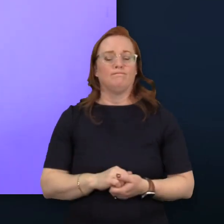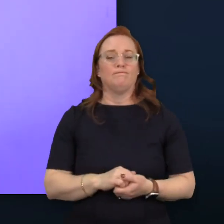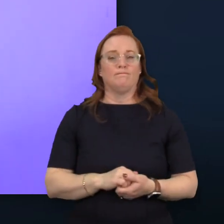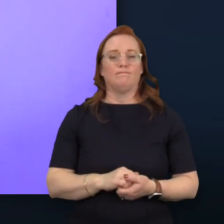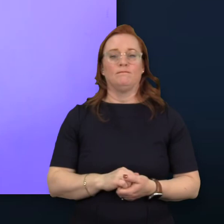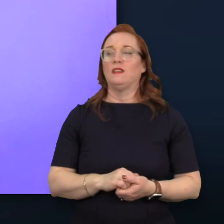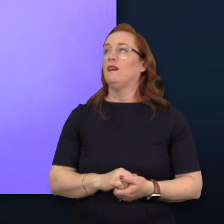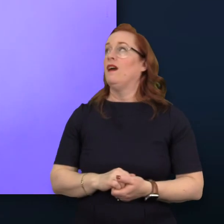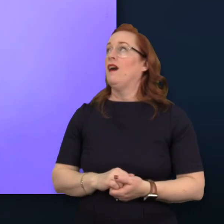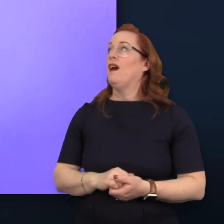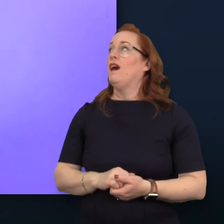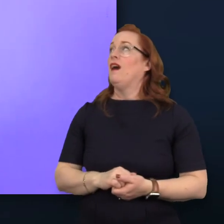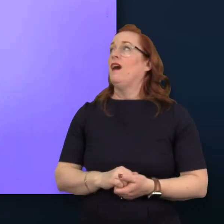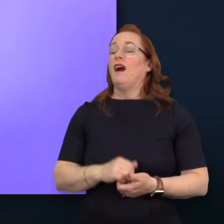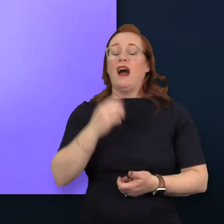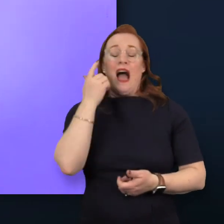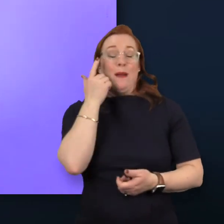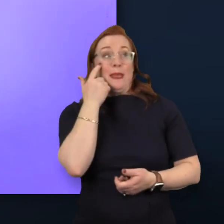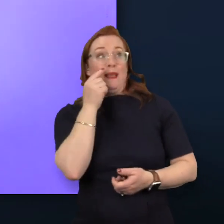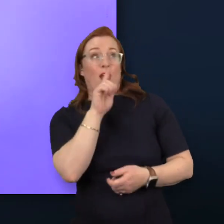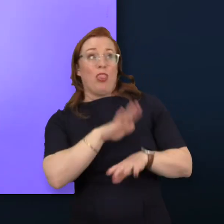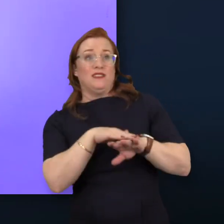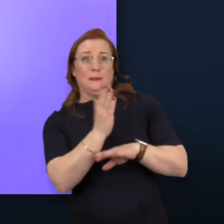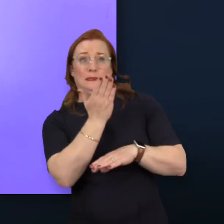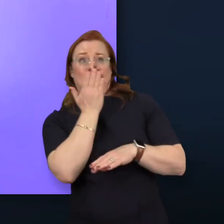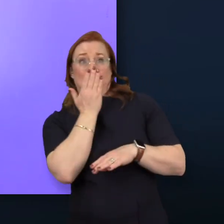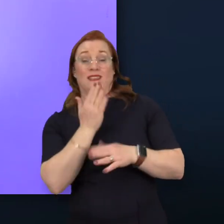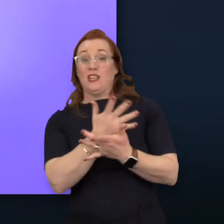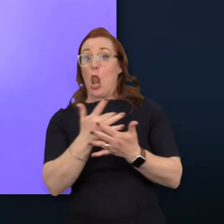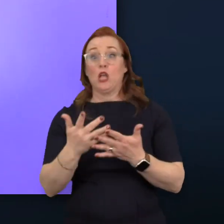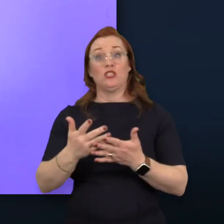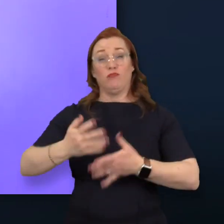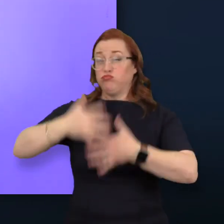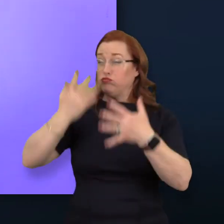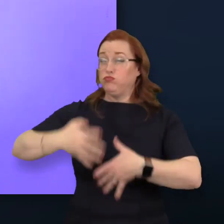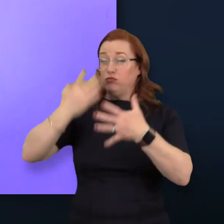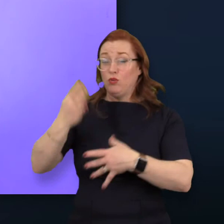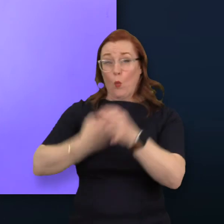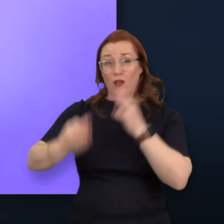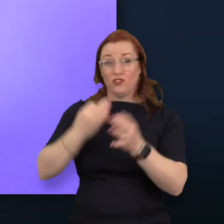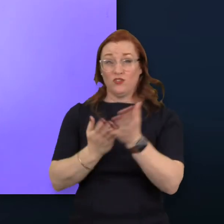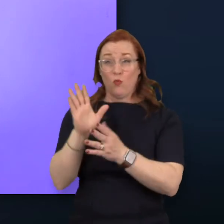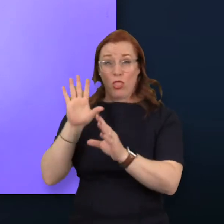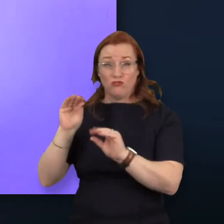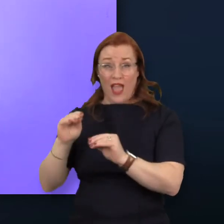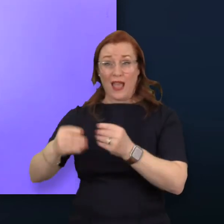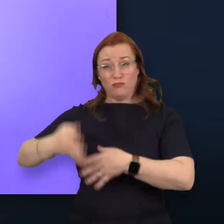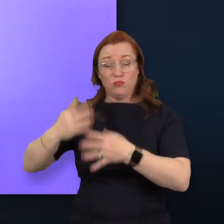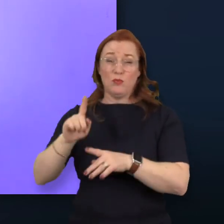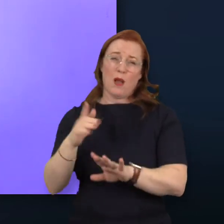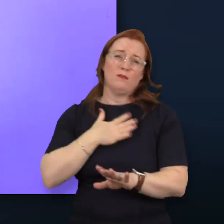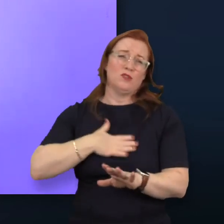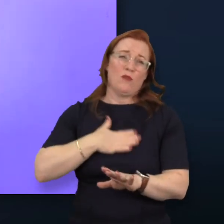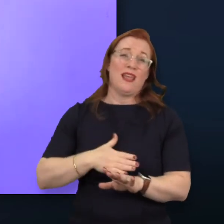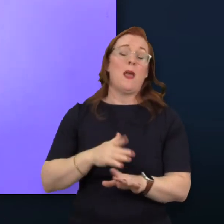I'm afraid to say one eye on the clock and we've got a great deal of chat coming through, which is wonderful. But I'm afraid we're going to have to pick up